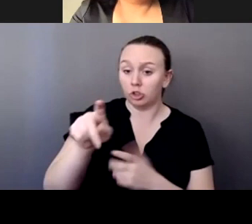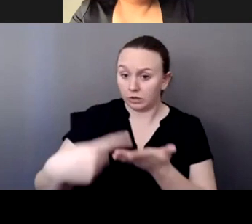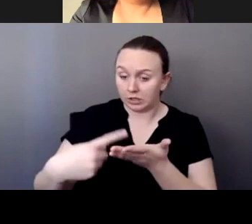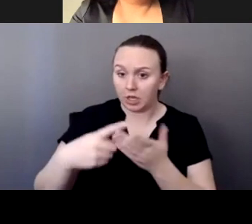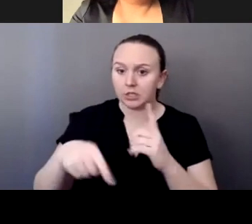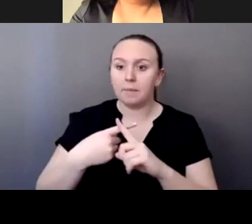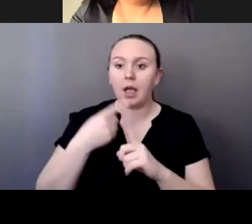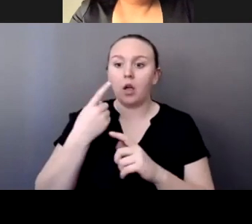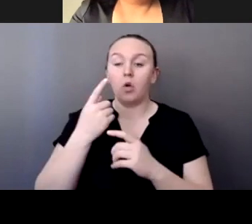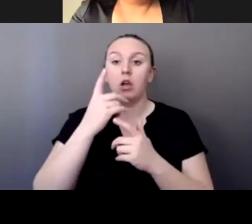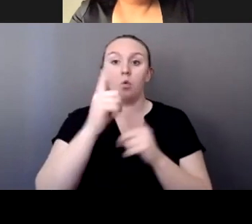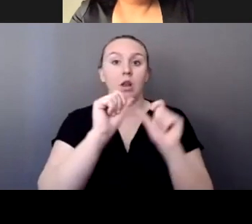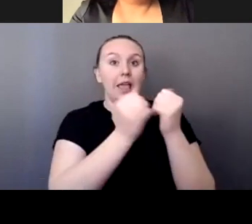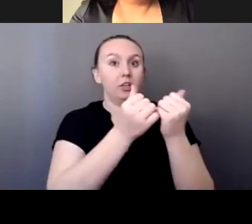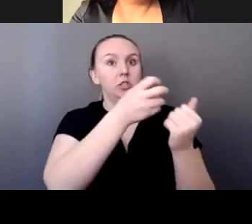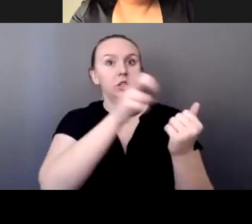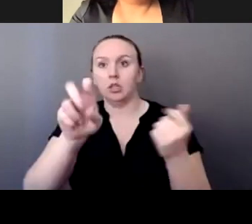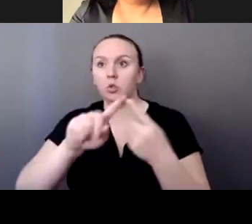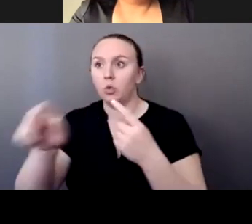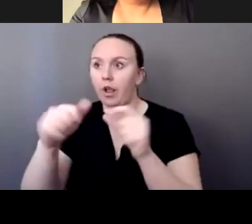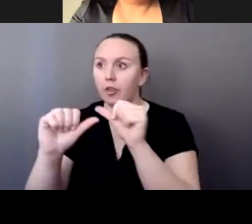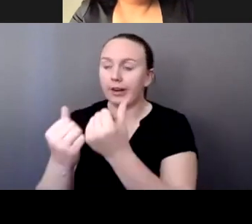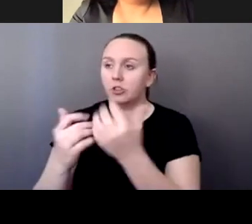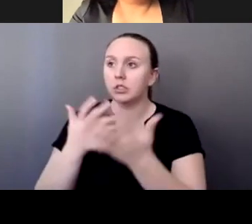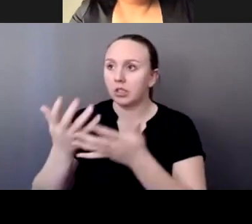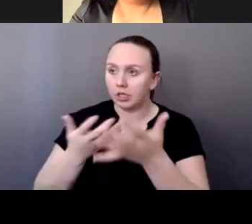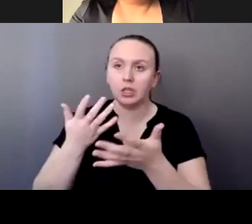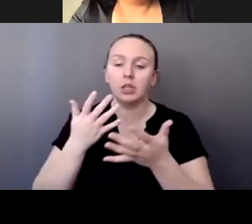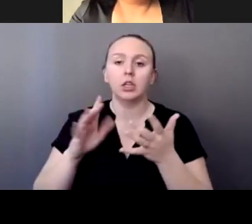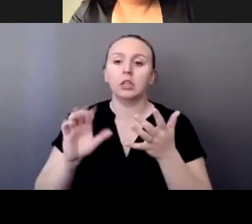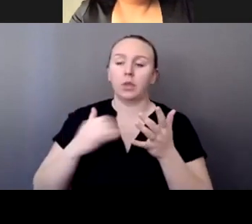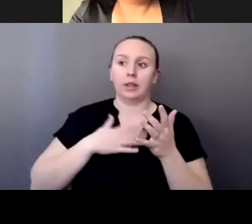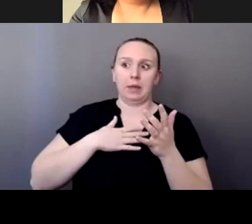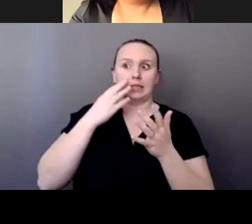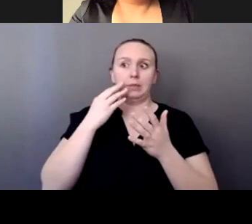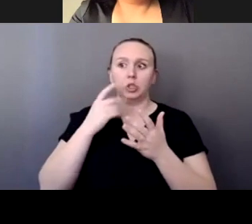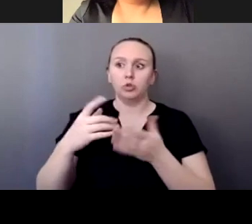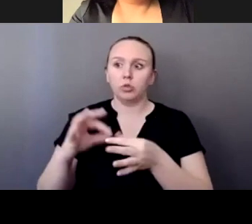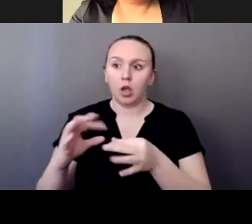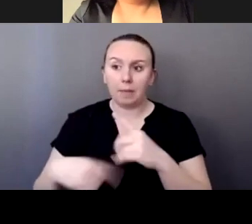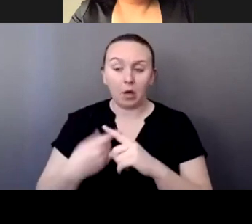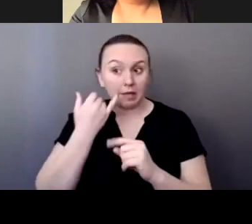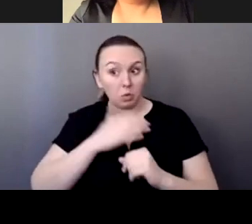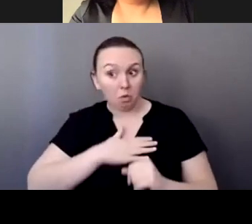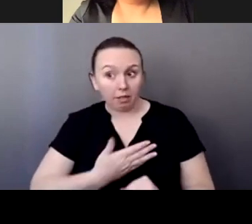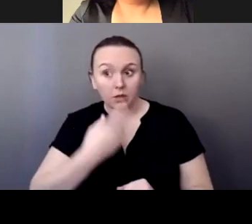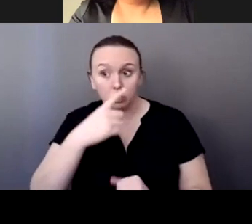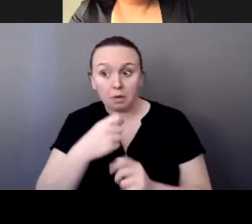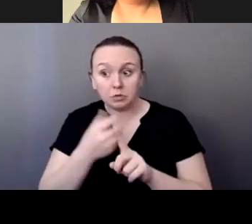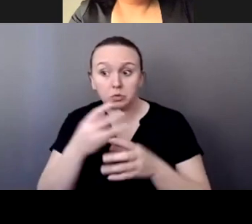agency to another. Can you, I mean, that's, that's my experience with you. So if you're willing, would you share with the audience today,